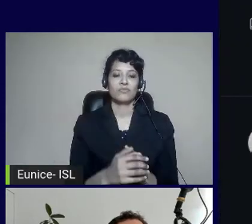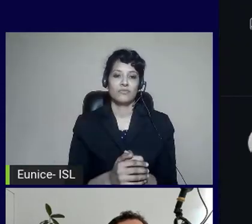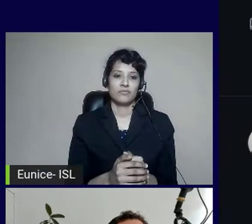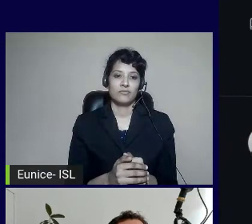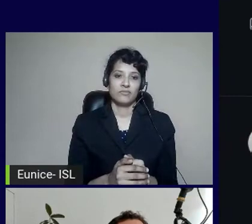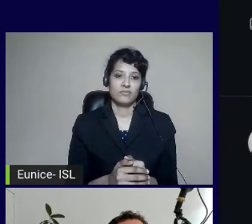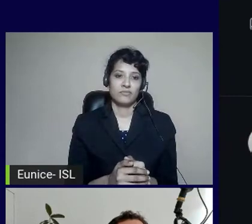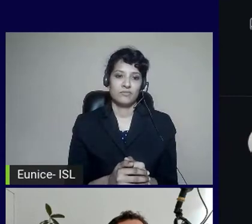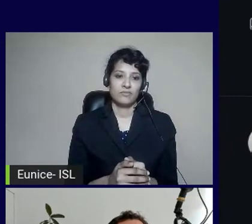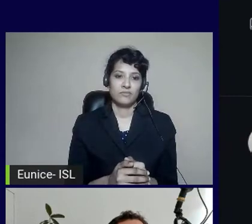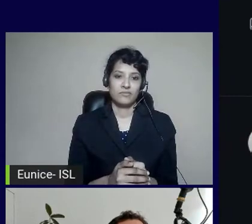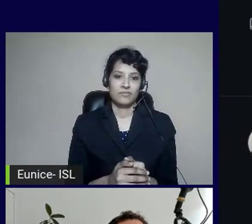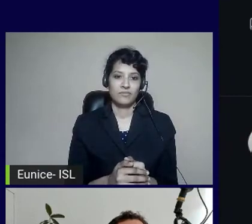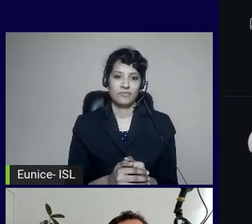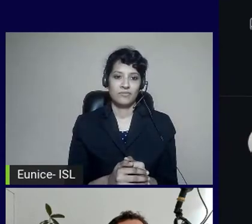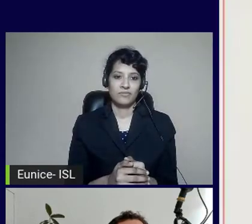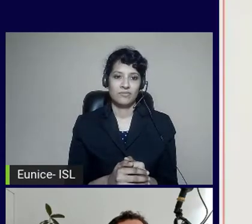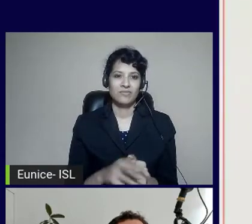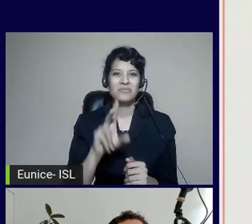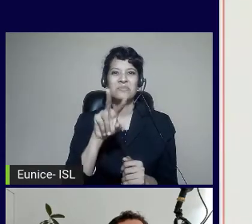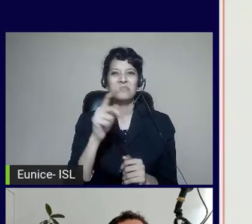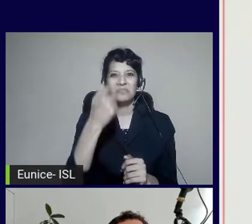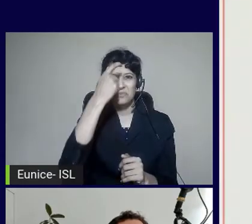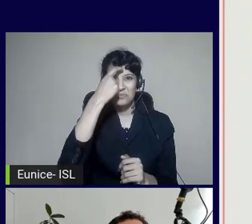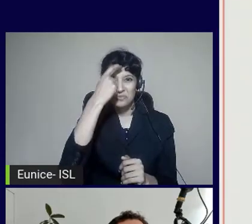Kill the hardware. Before it even comes up.